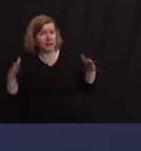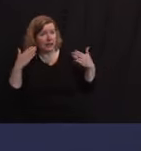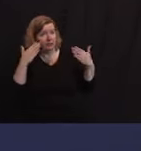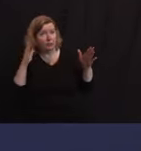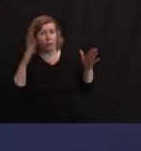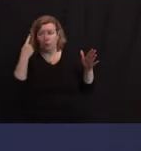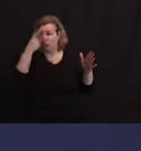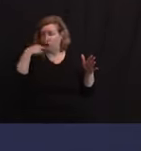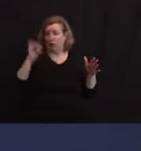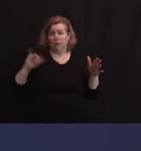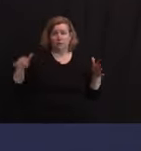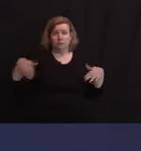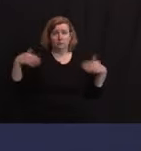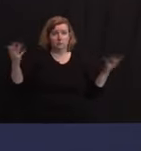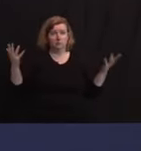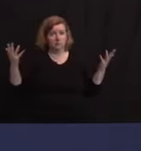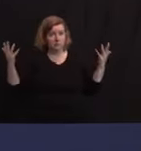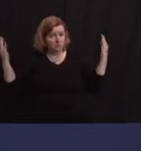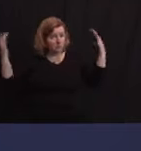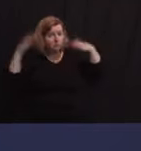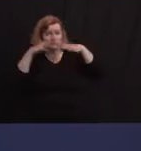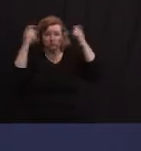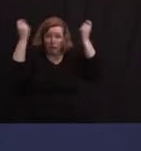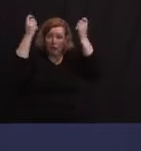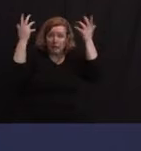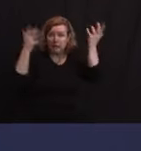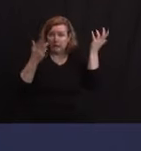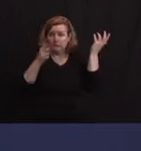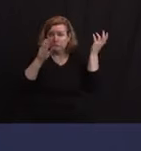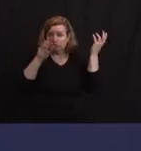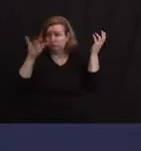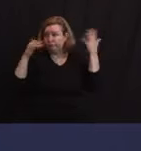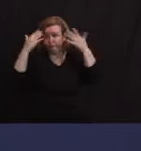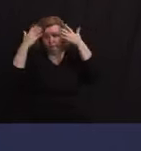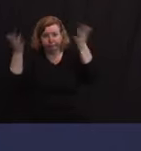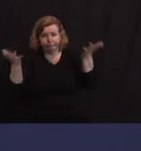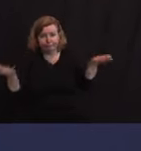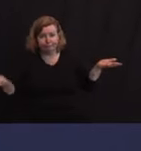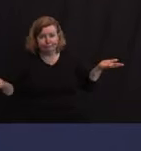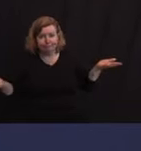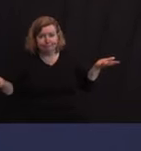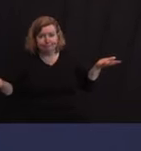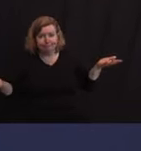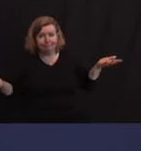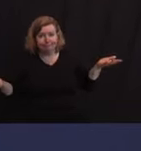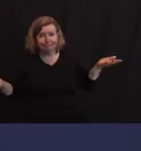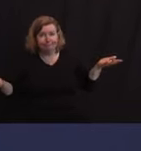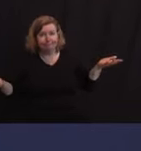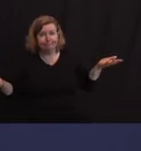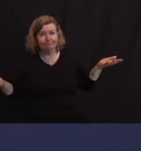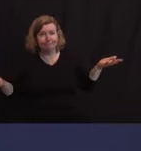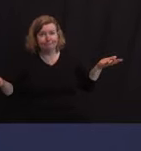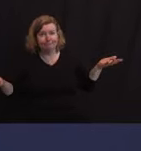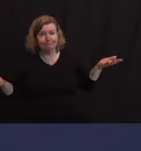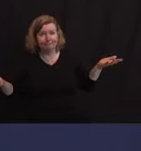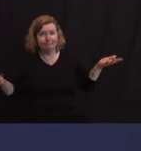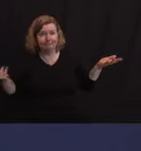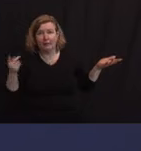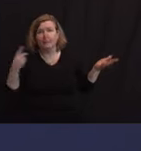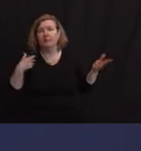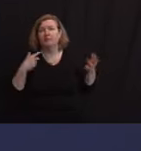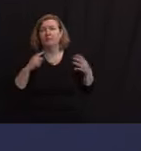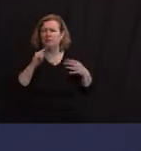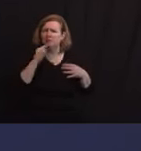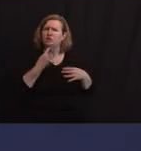traditional big rallies that you would associate in a normal time with a political campaign. But we're taking it very seriously.